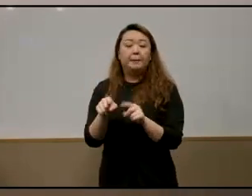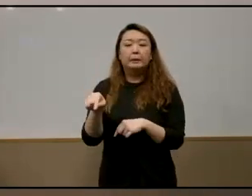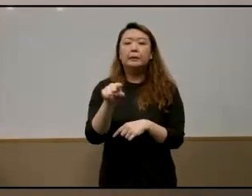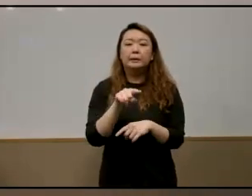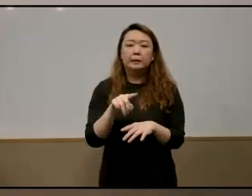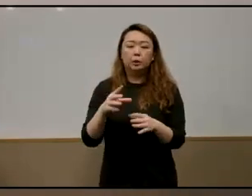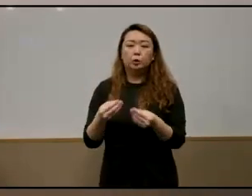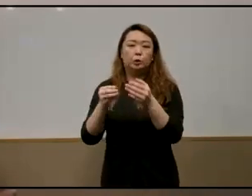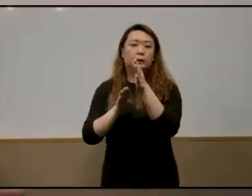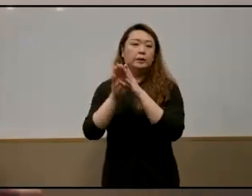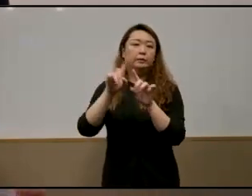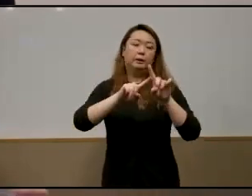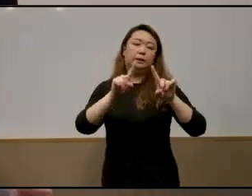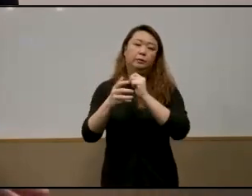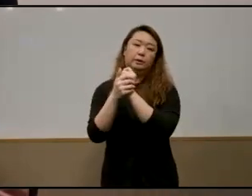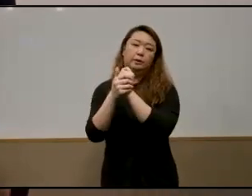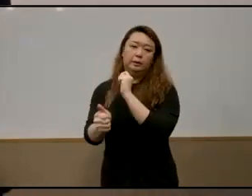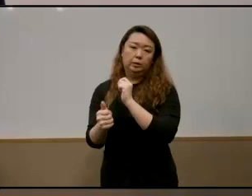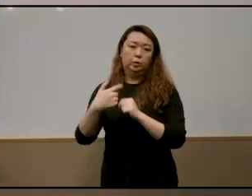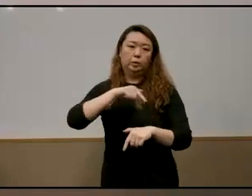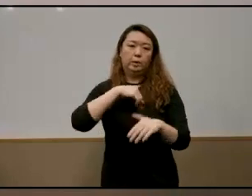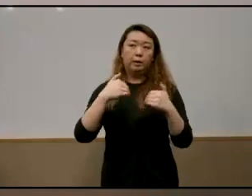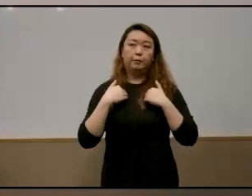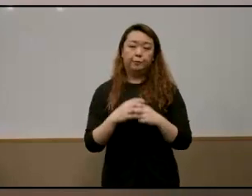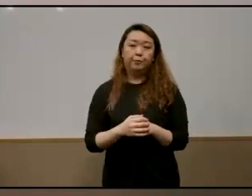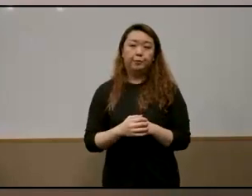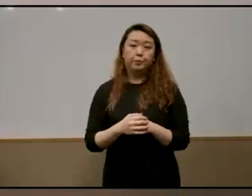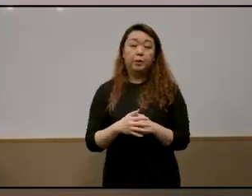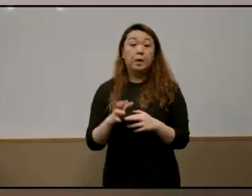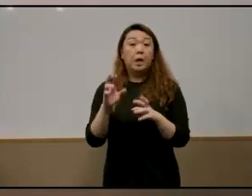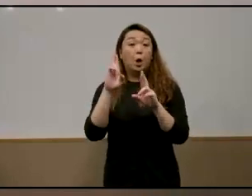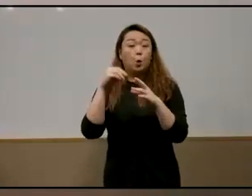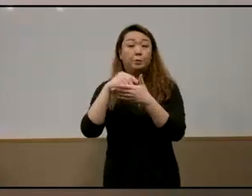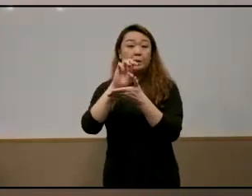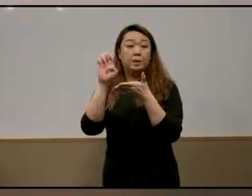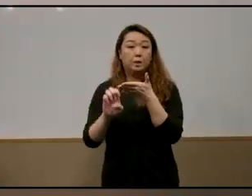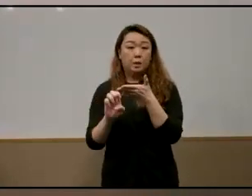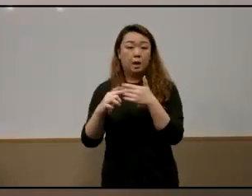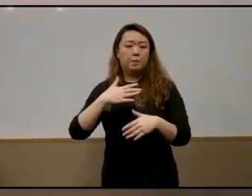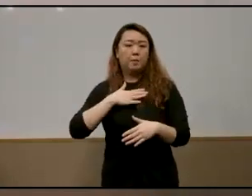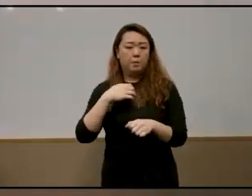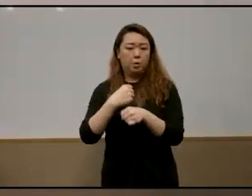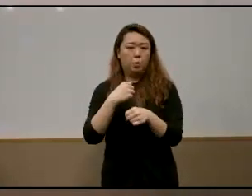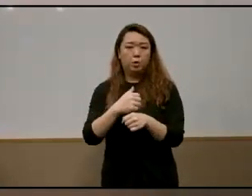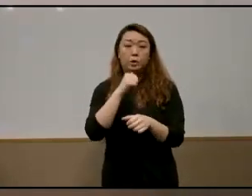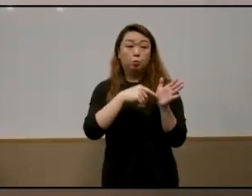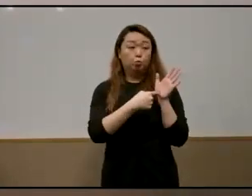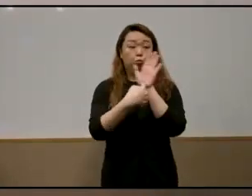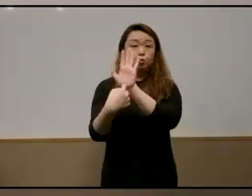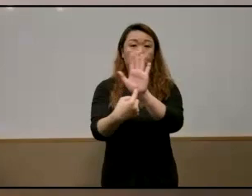the different gifts that we have so ultimately i hope that my work illustrates not only the necessary